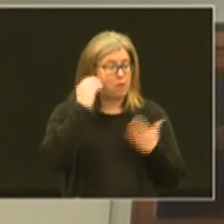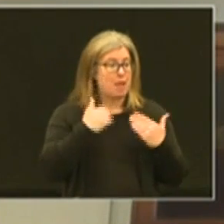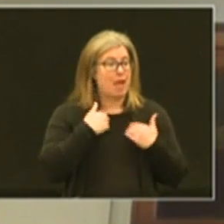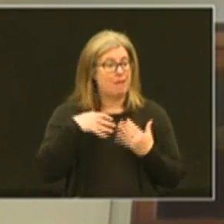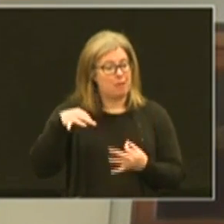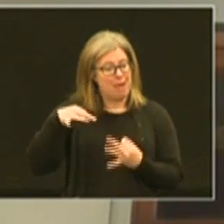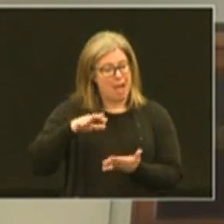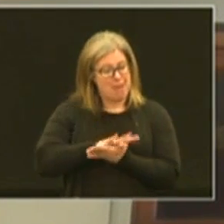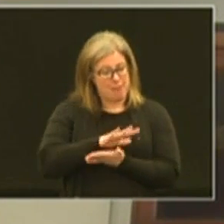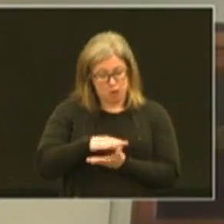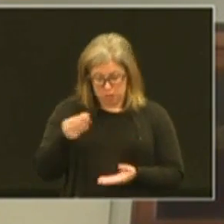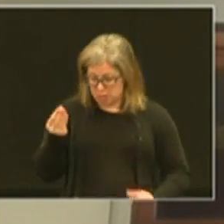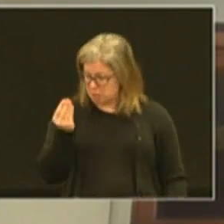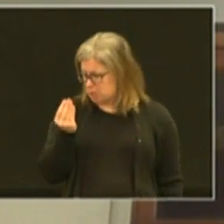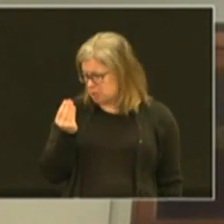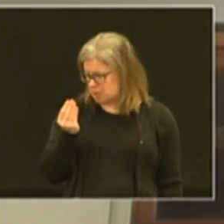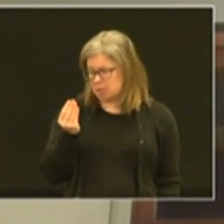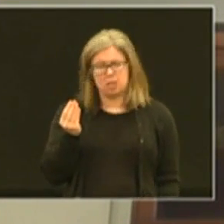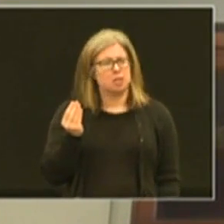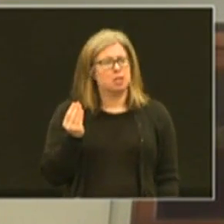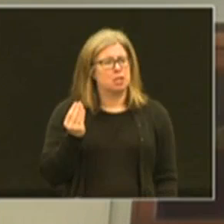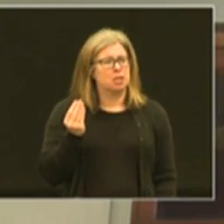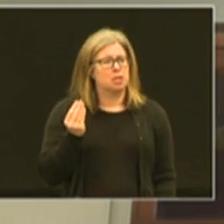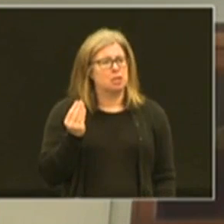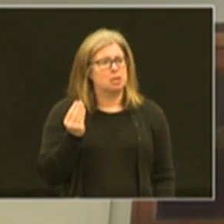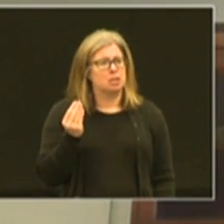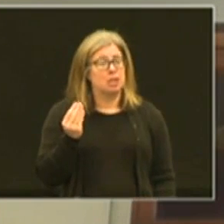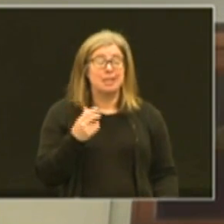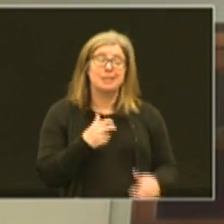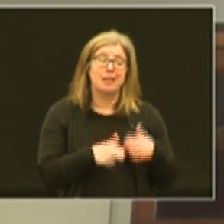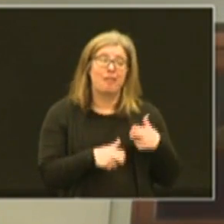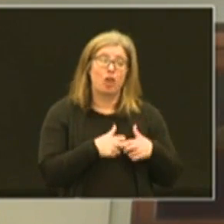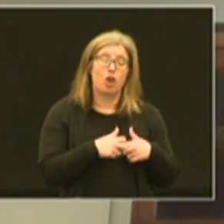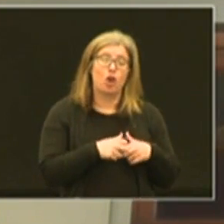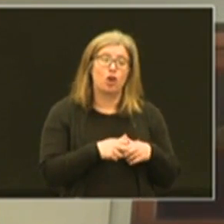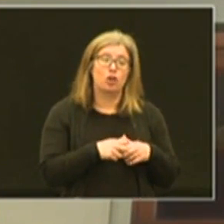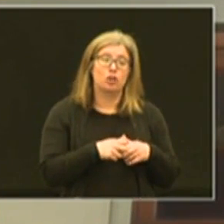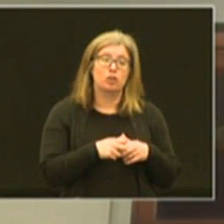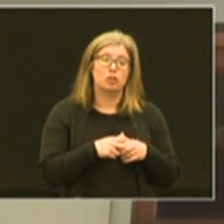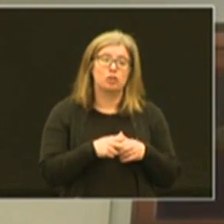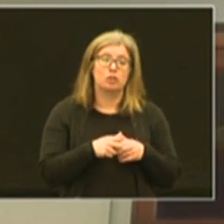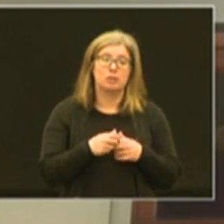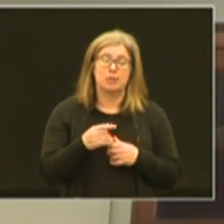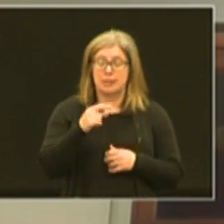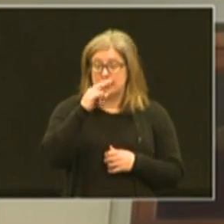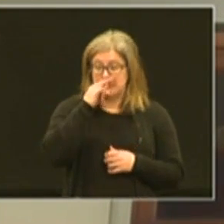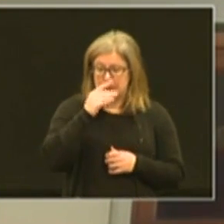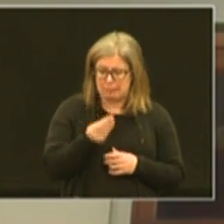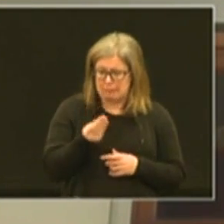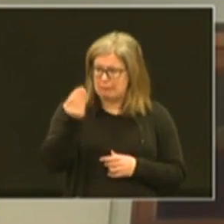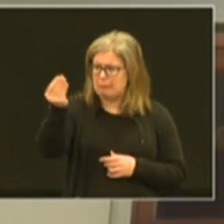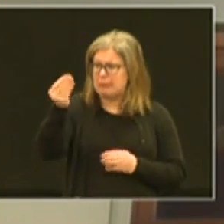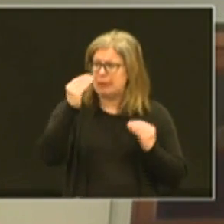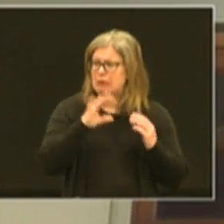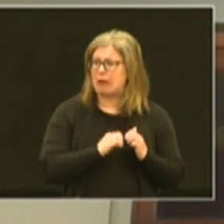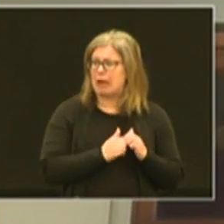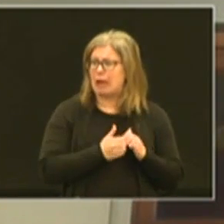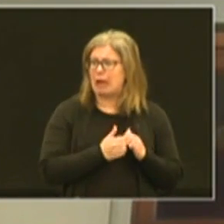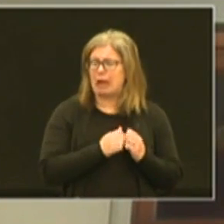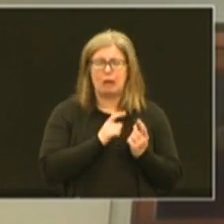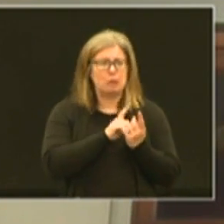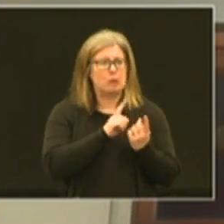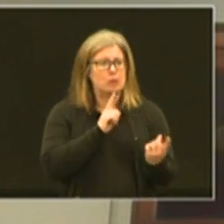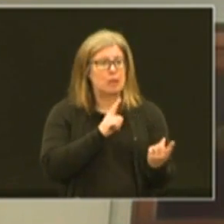have a packet of papers in their hand and it's very difficult to get those from the kid to the teacher when we're social